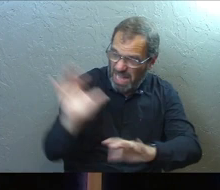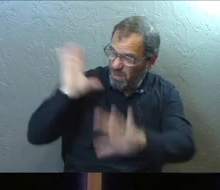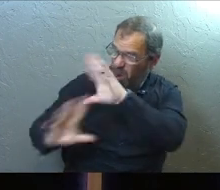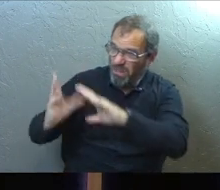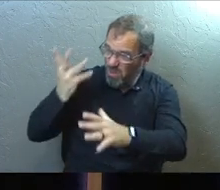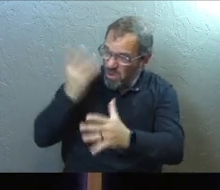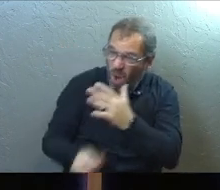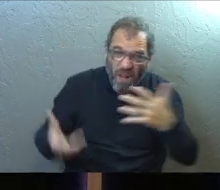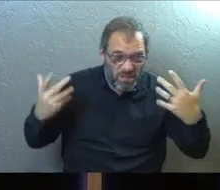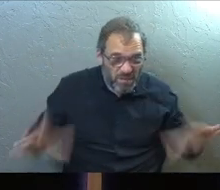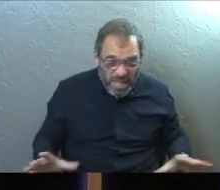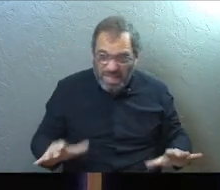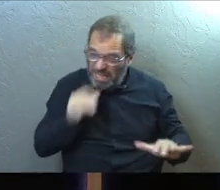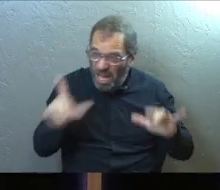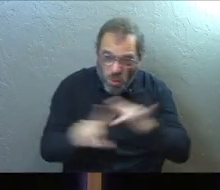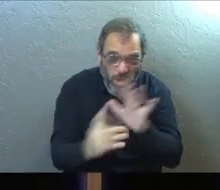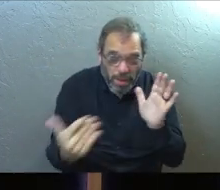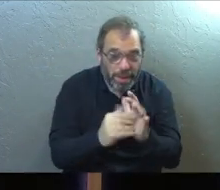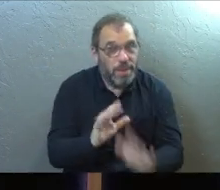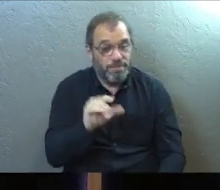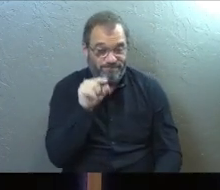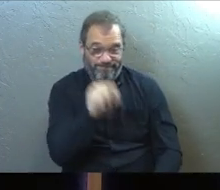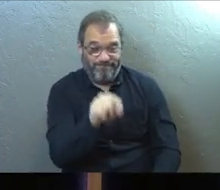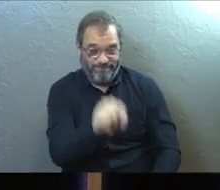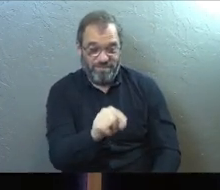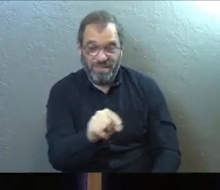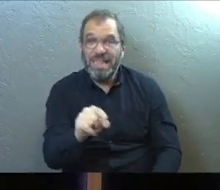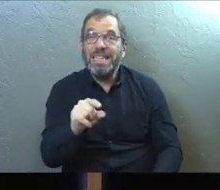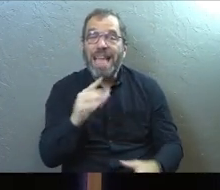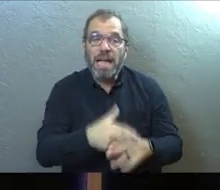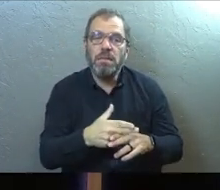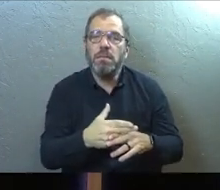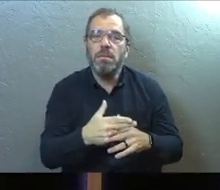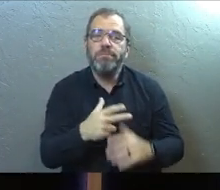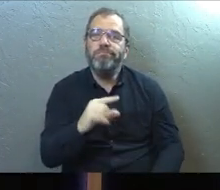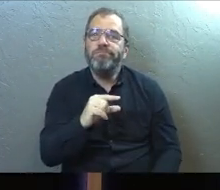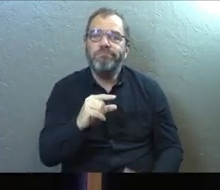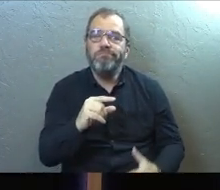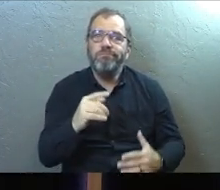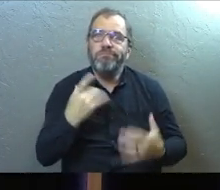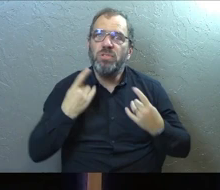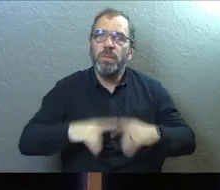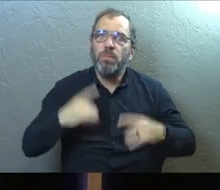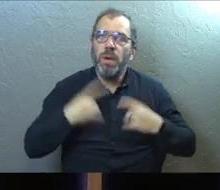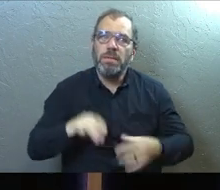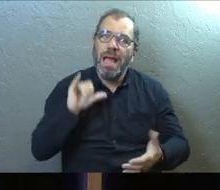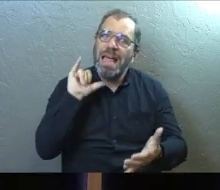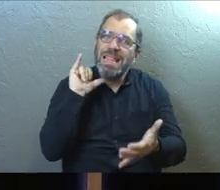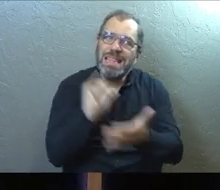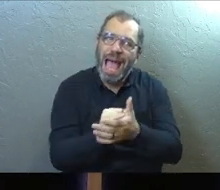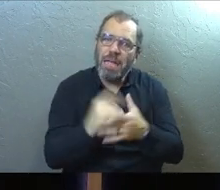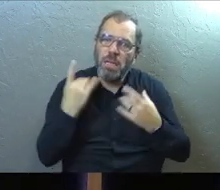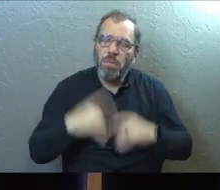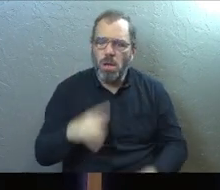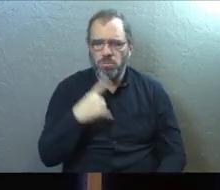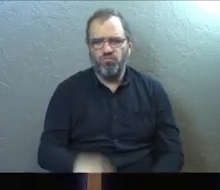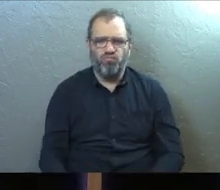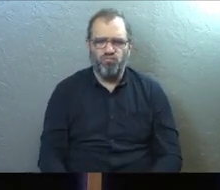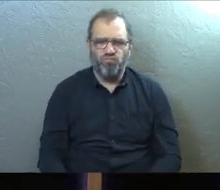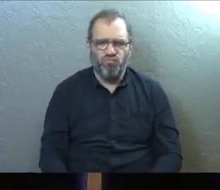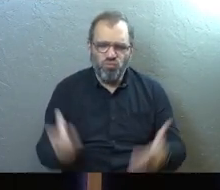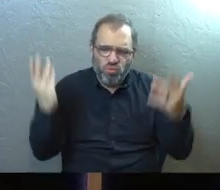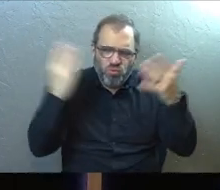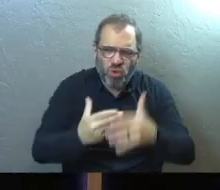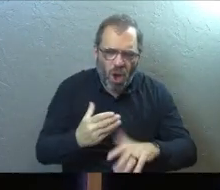are gone and never coming back. But that's the voice of depression. The voice of depression will always, always say it